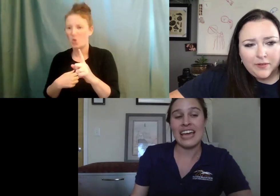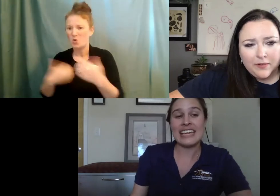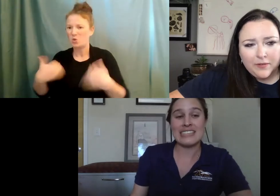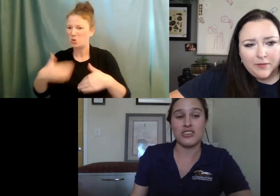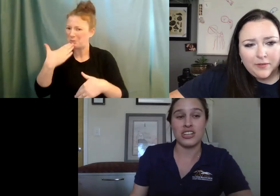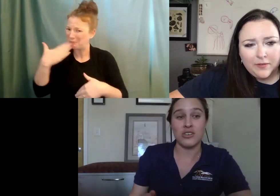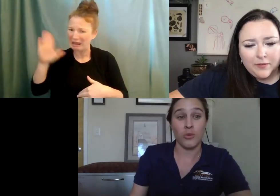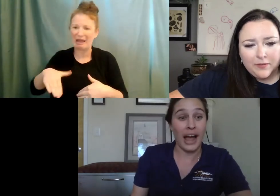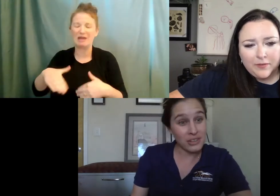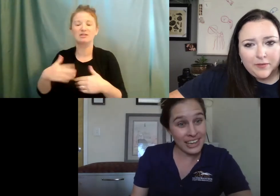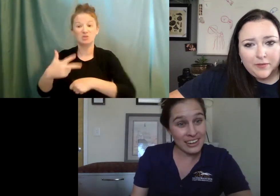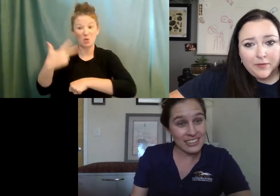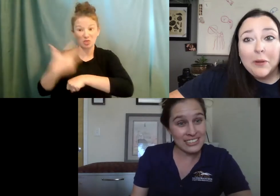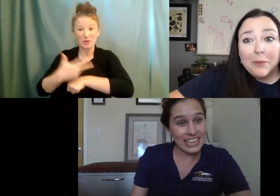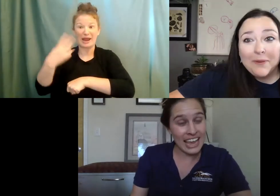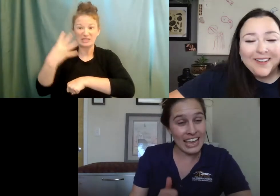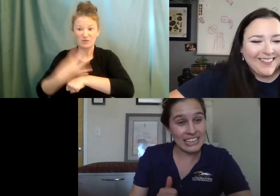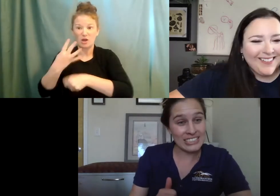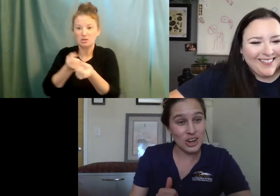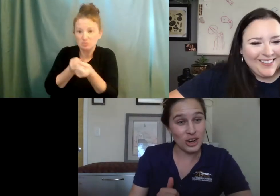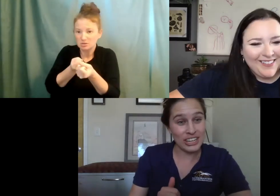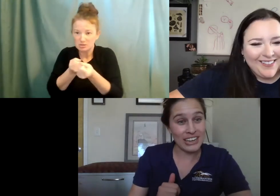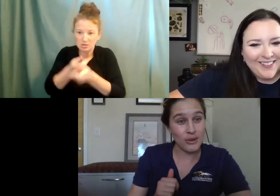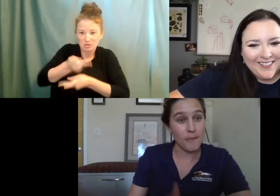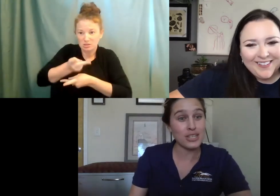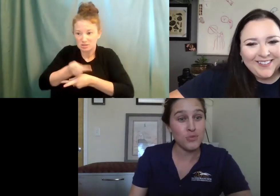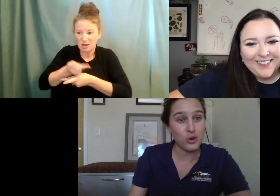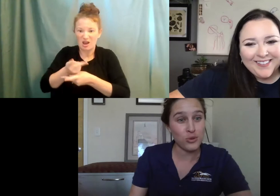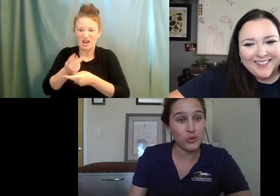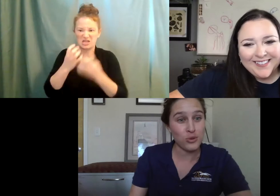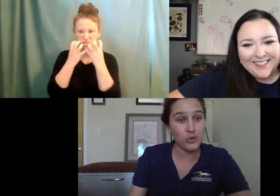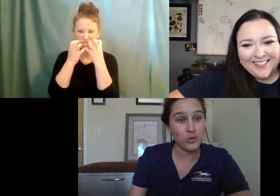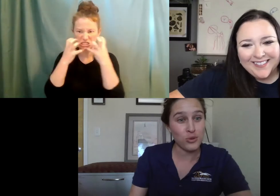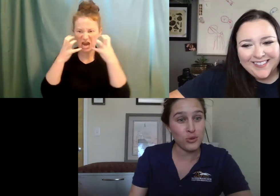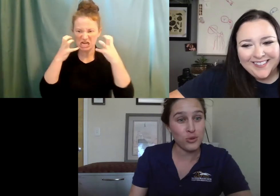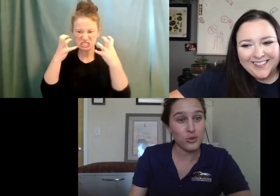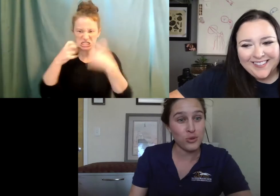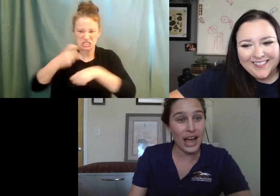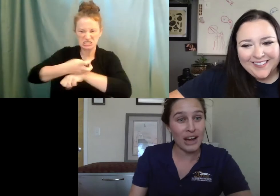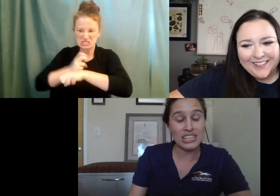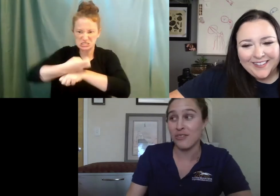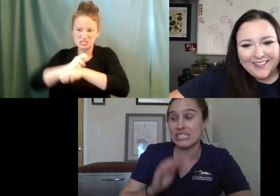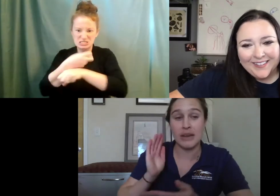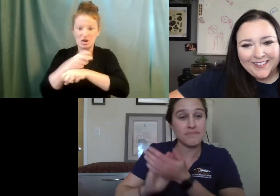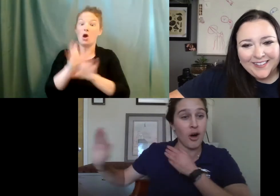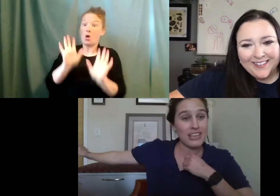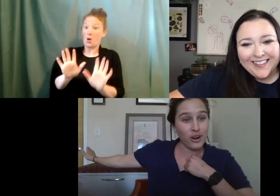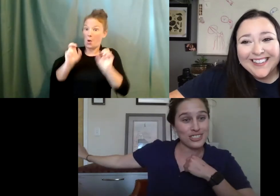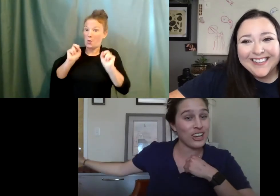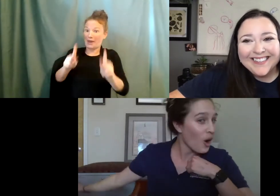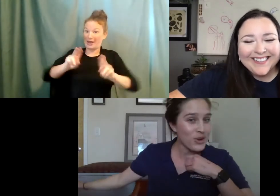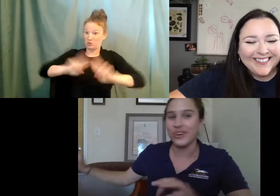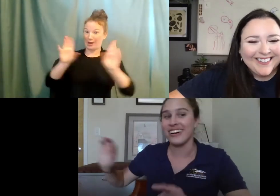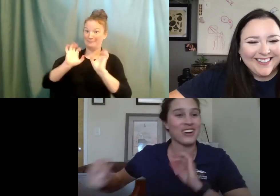care, he started growling at us and started getting much more rowdy. And we said, all right, you are good to